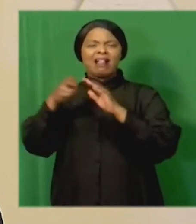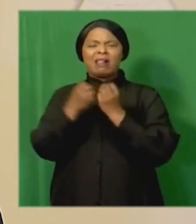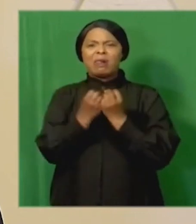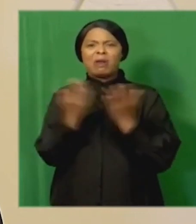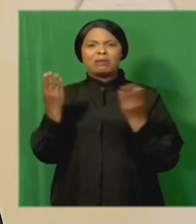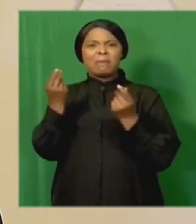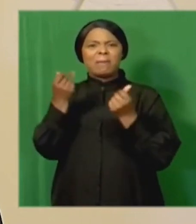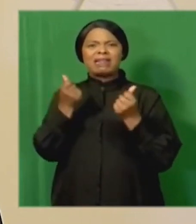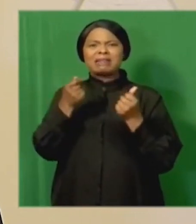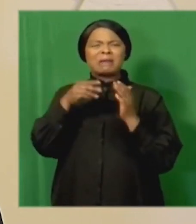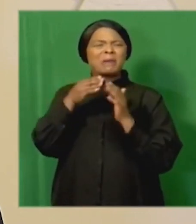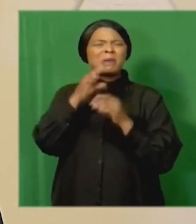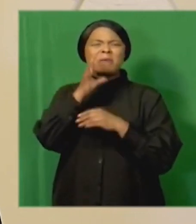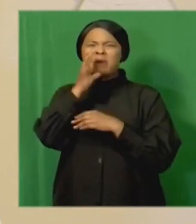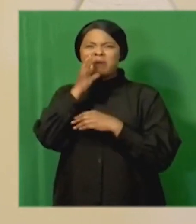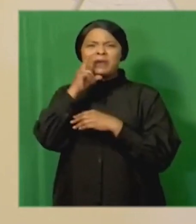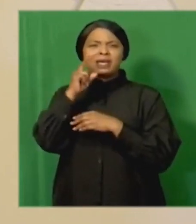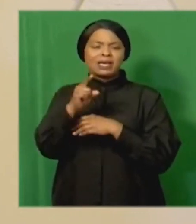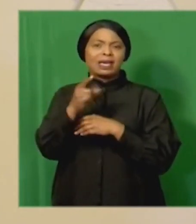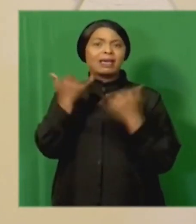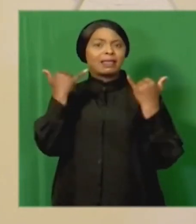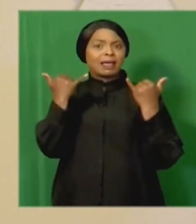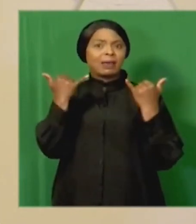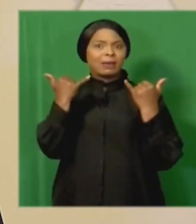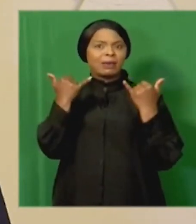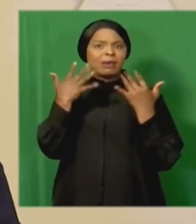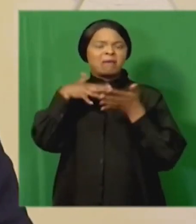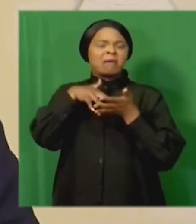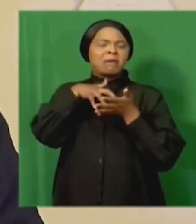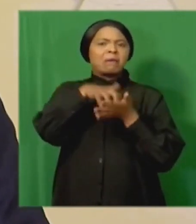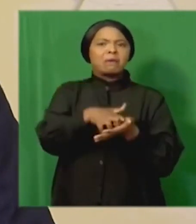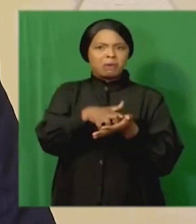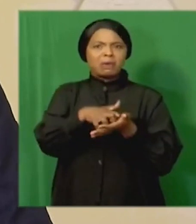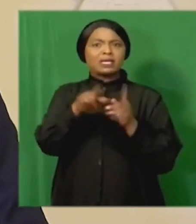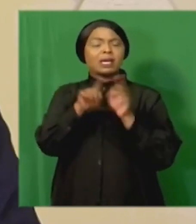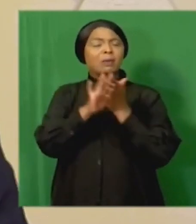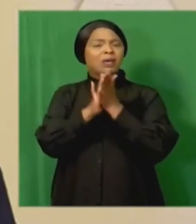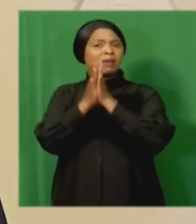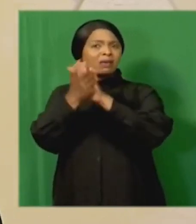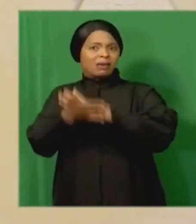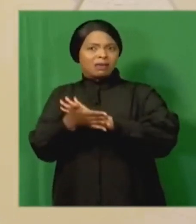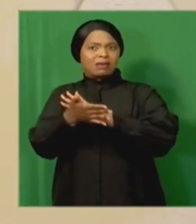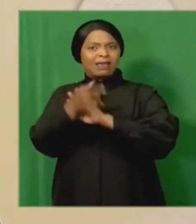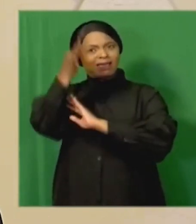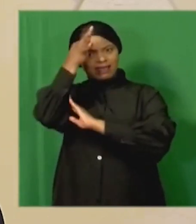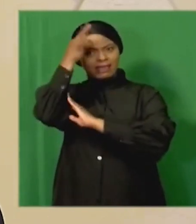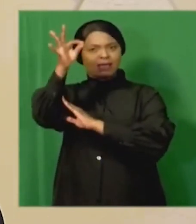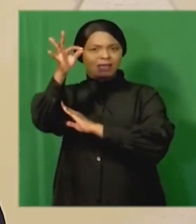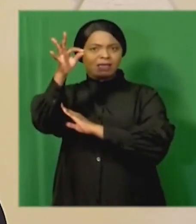of public funds, that they would weaken and destroy state institutions,